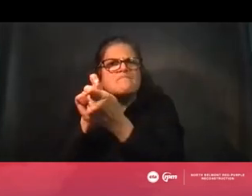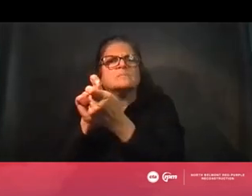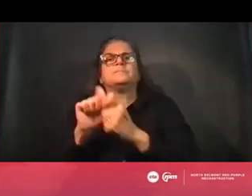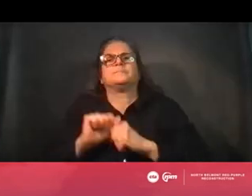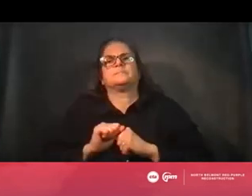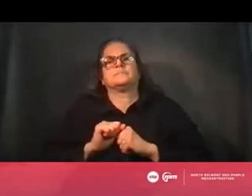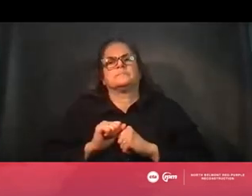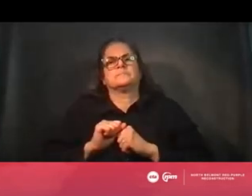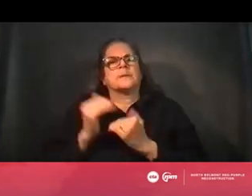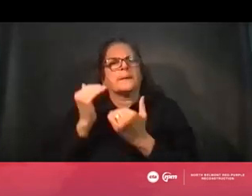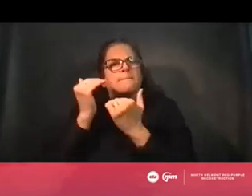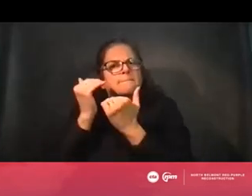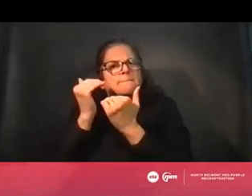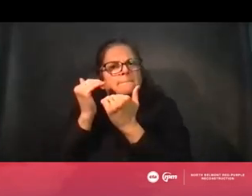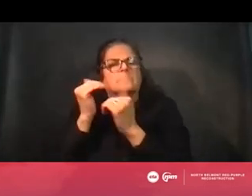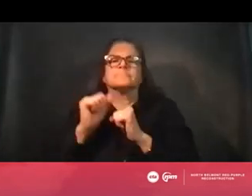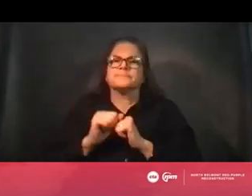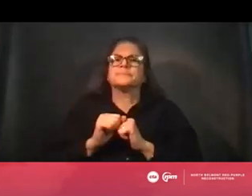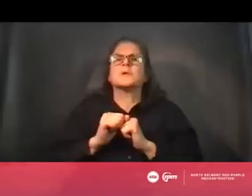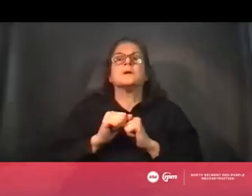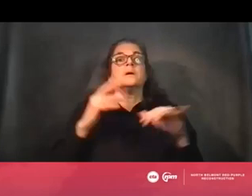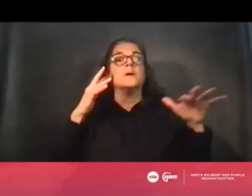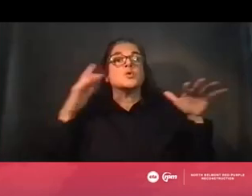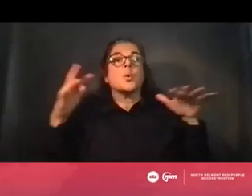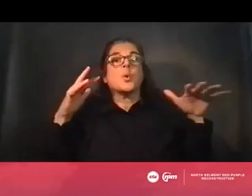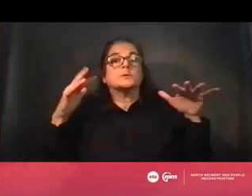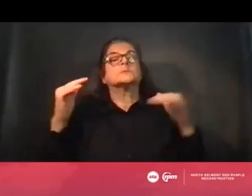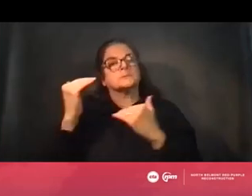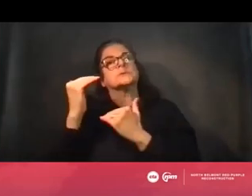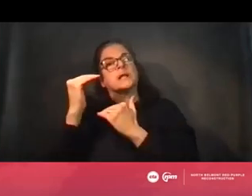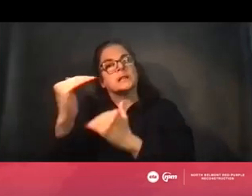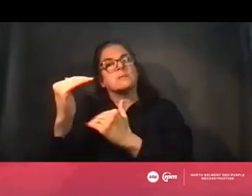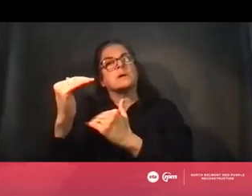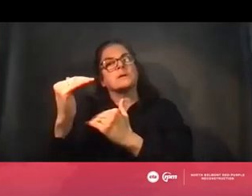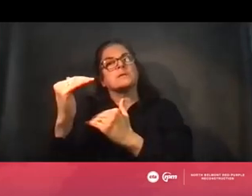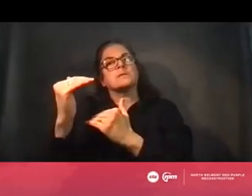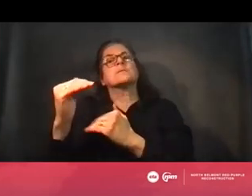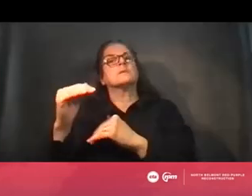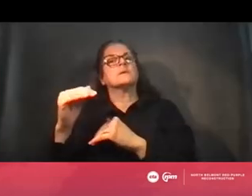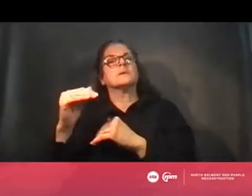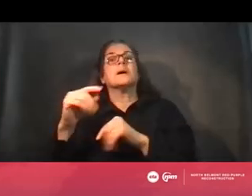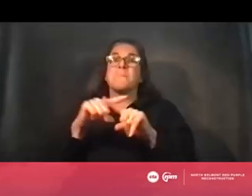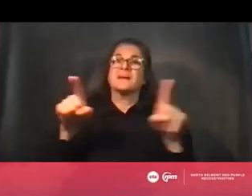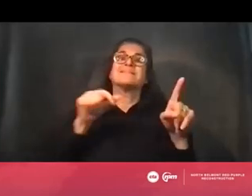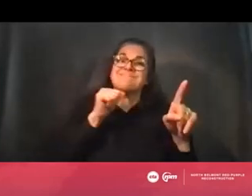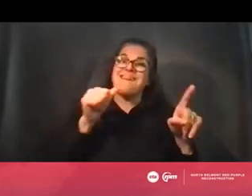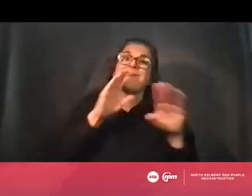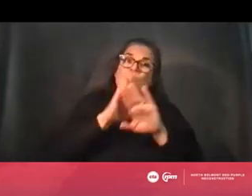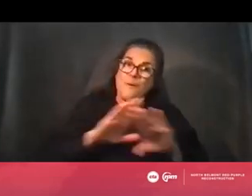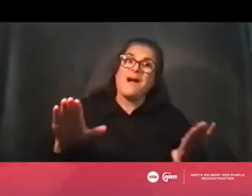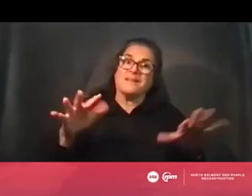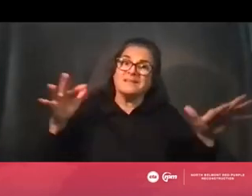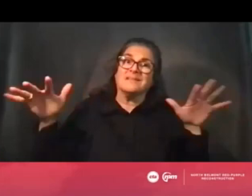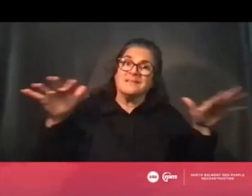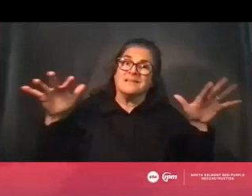measurement. So the noise is limited during construction to those levels. It's not quiet. And I also say that those are kind of reference levels because